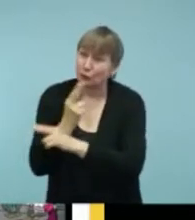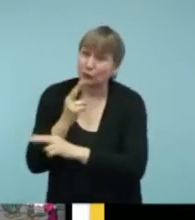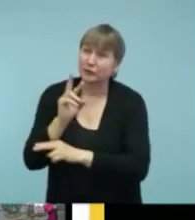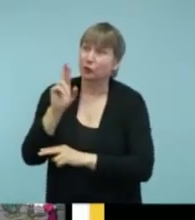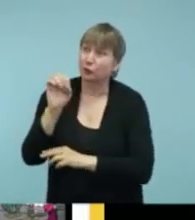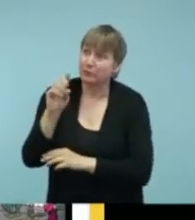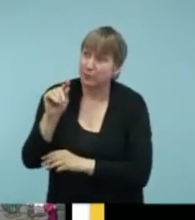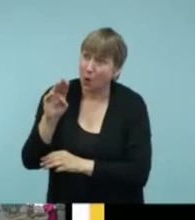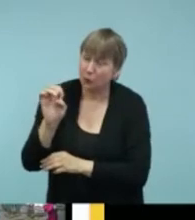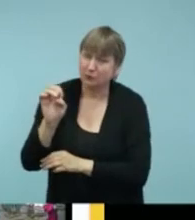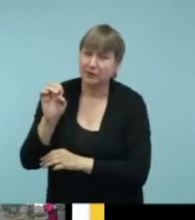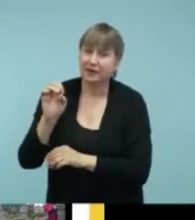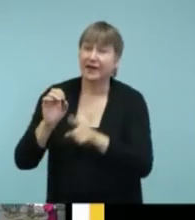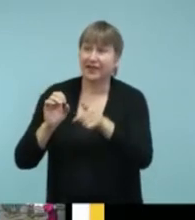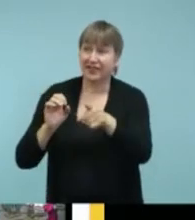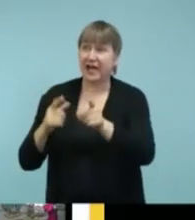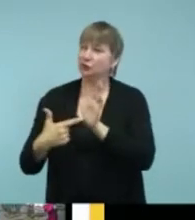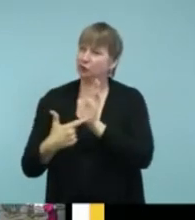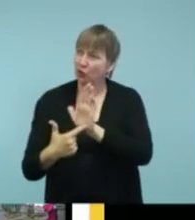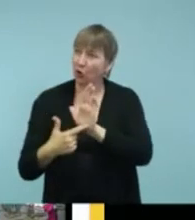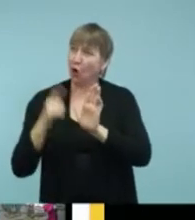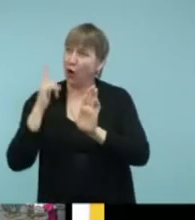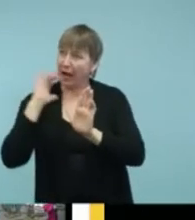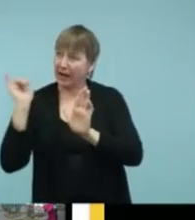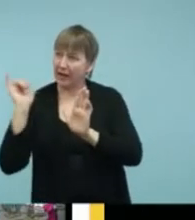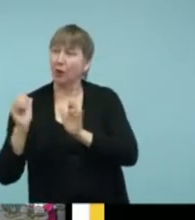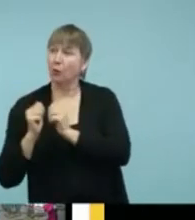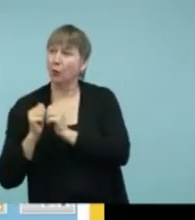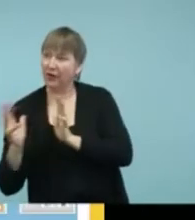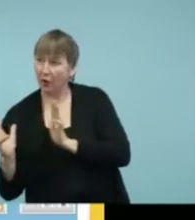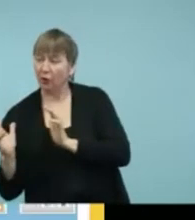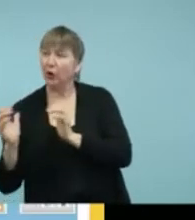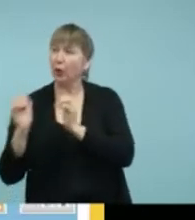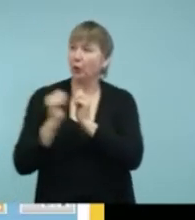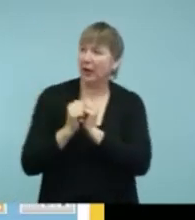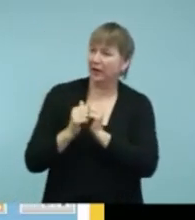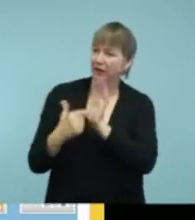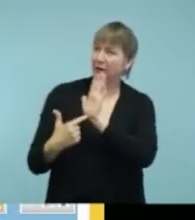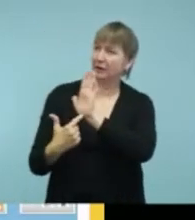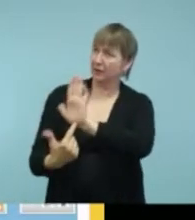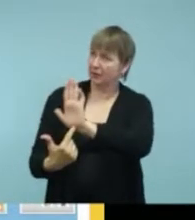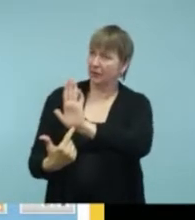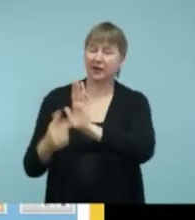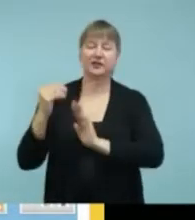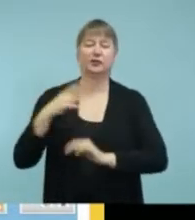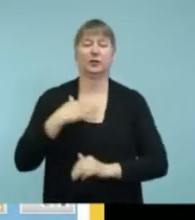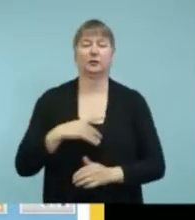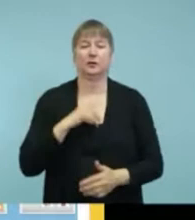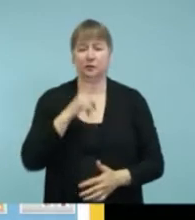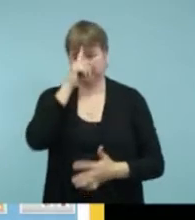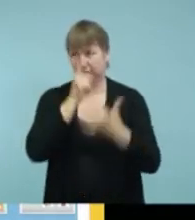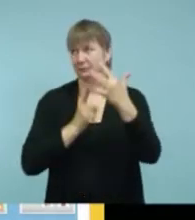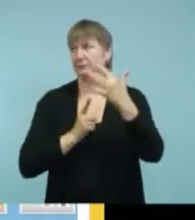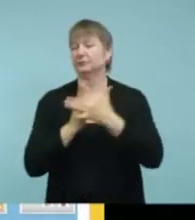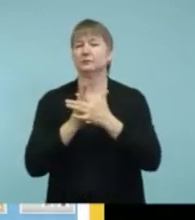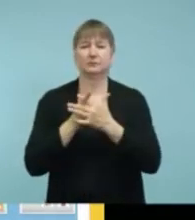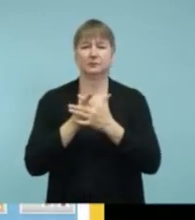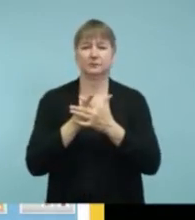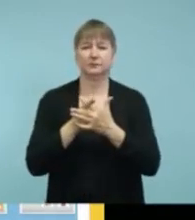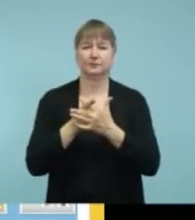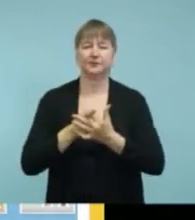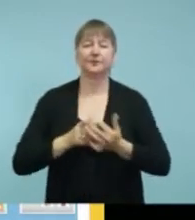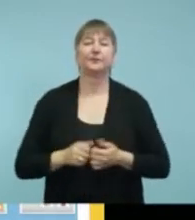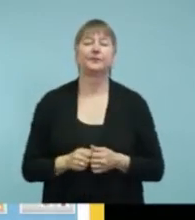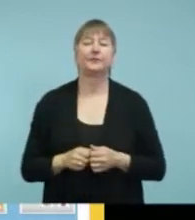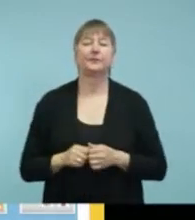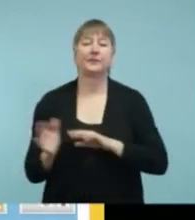that can be a really great tool. Okay. Next slide. Listing therapy is by far the biggest